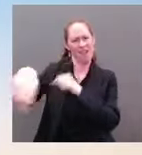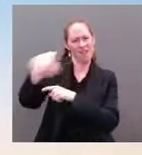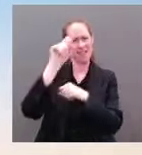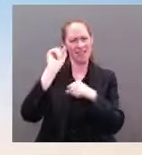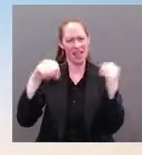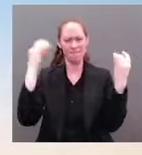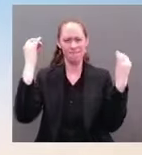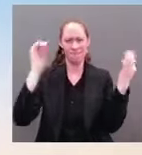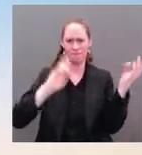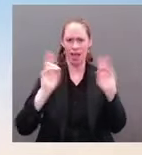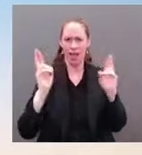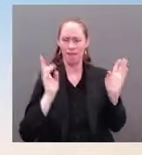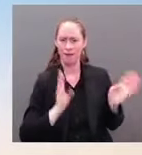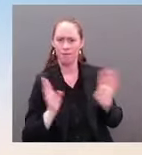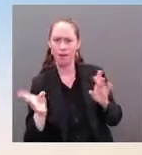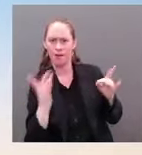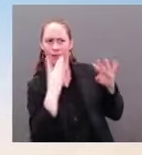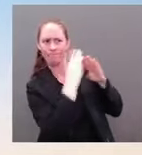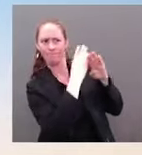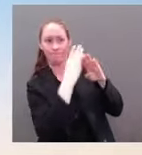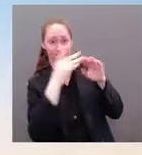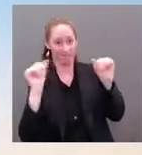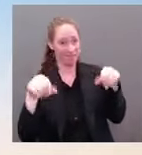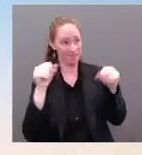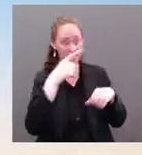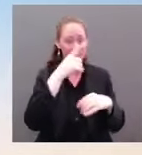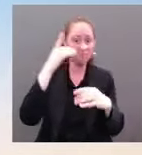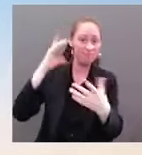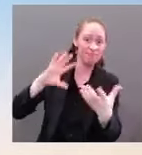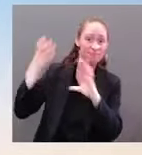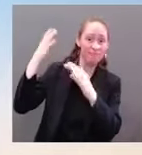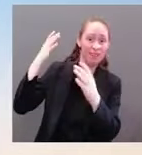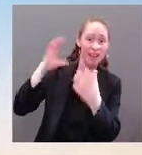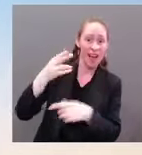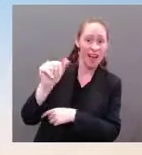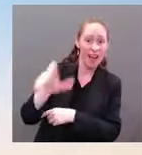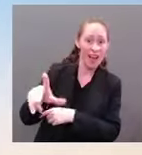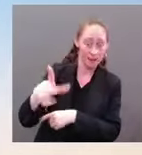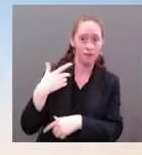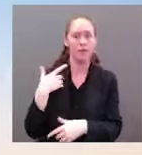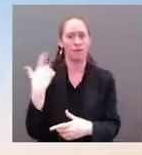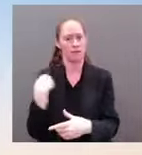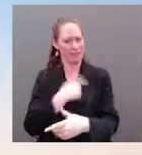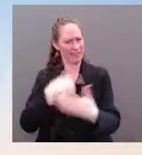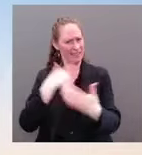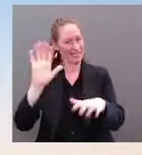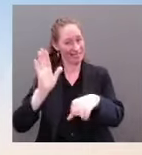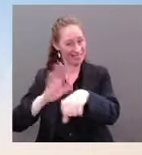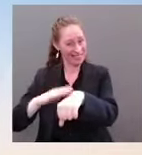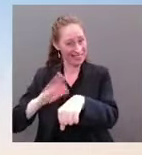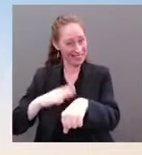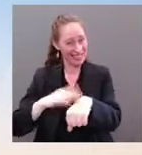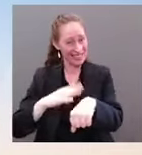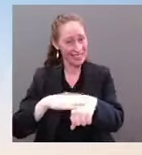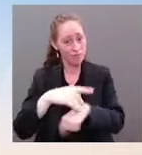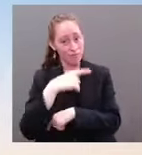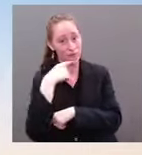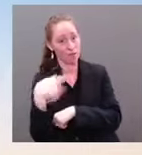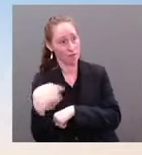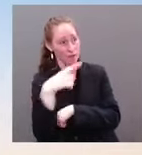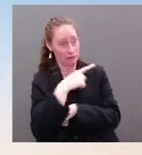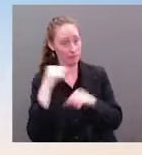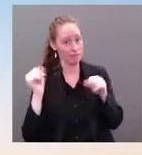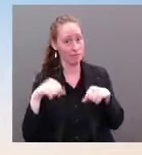about the potential for Russia to conduct cyber attacks against the United States, including as a response to the unprecedented